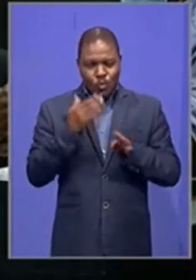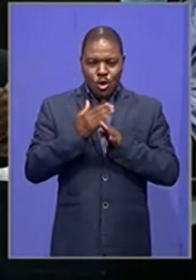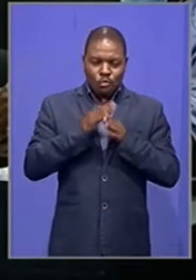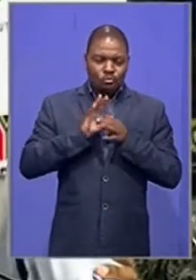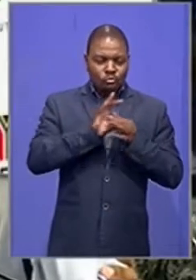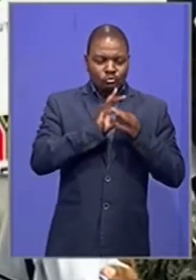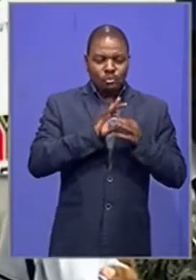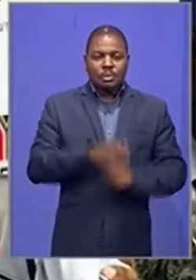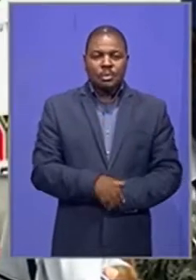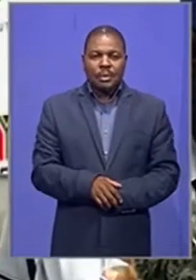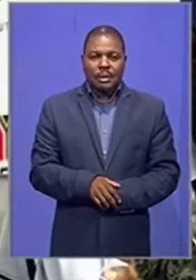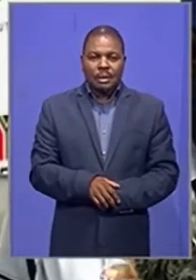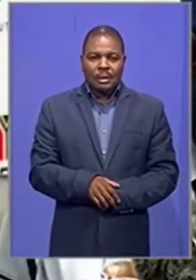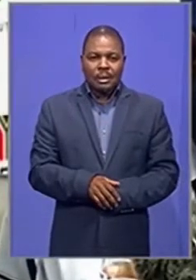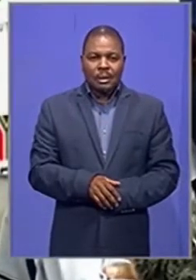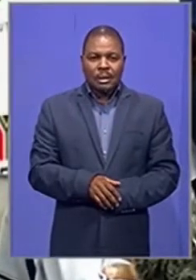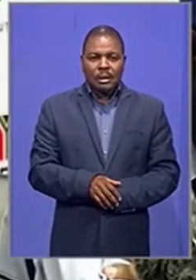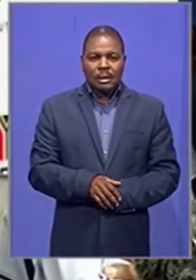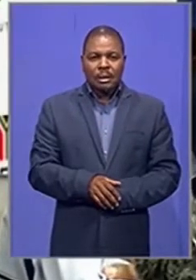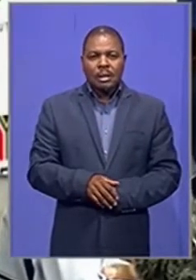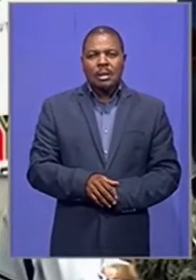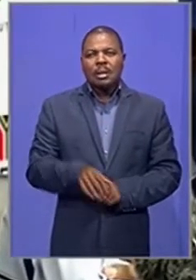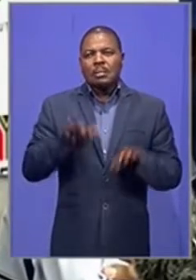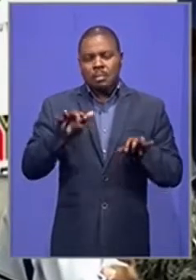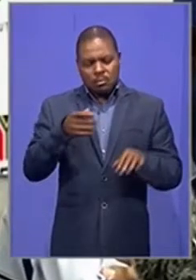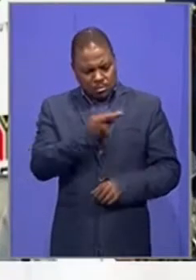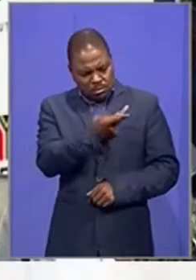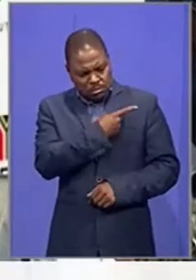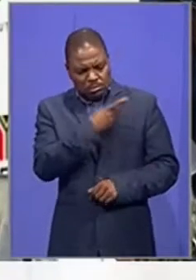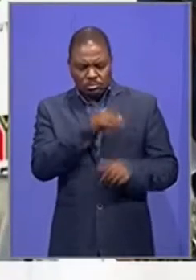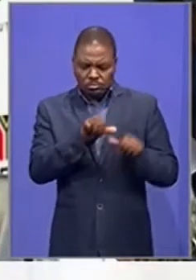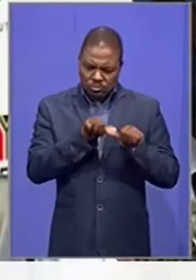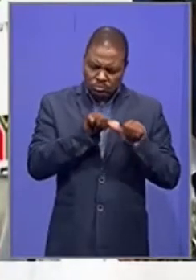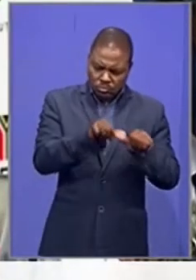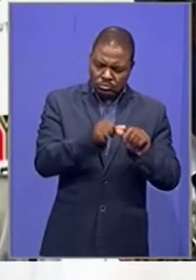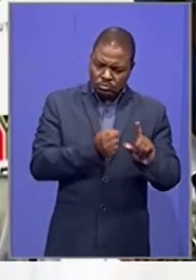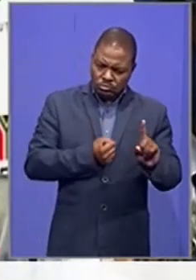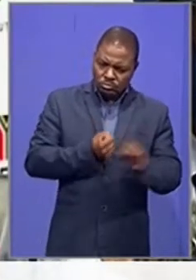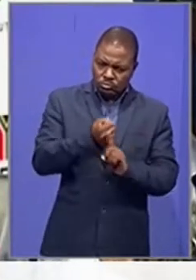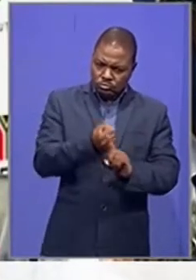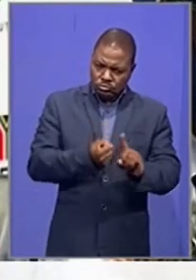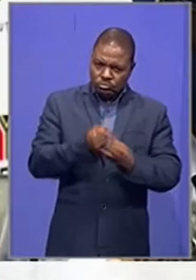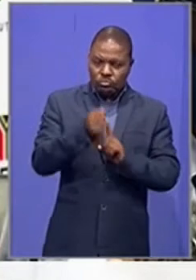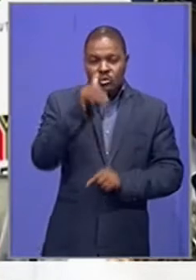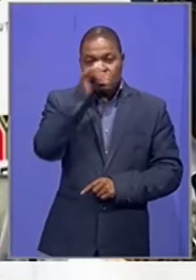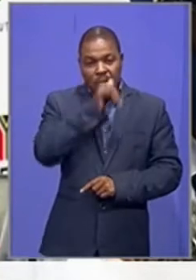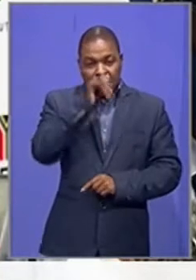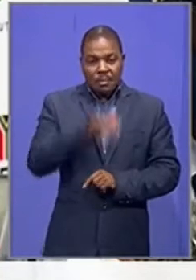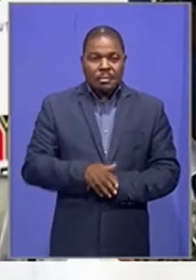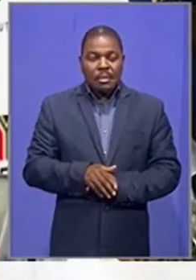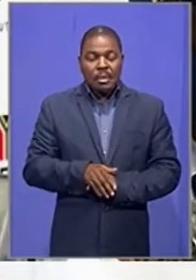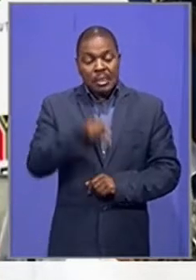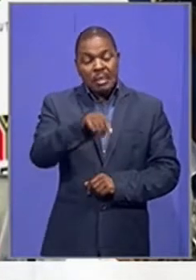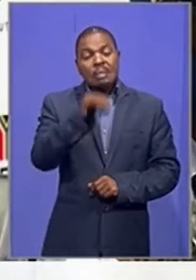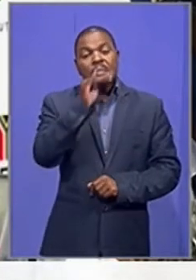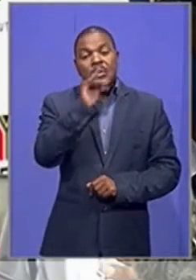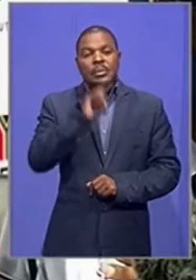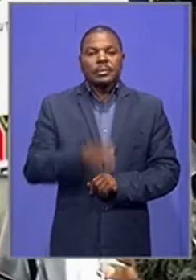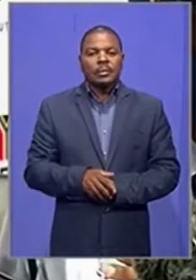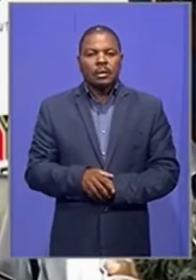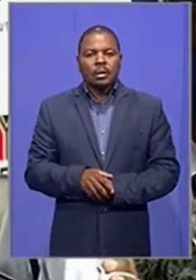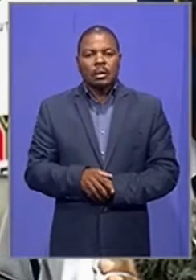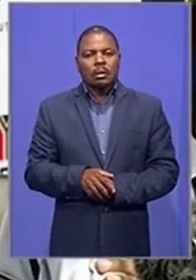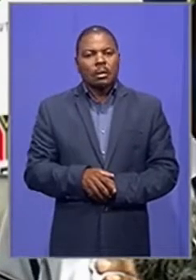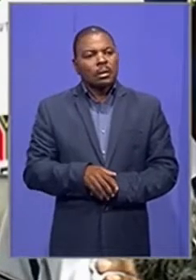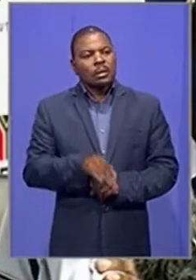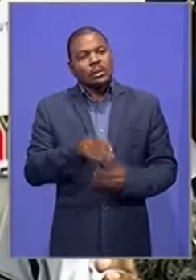I think continuously we are working together to deal with the crime, which does not mean that time